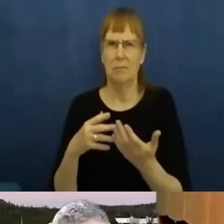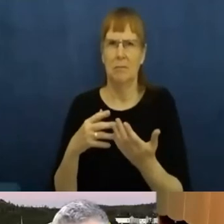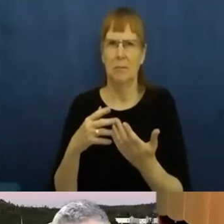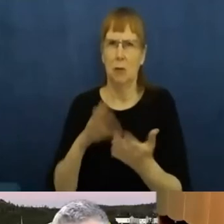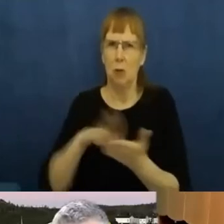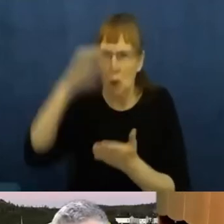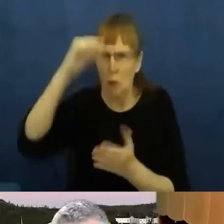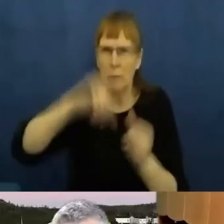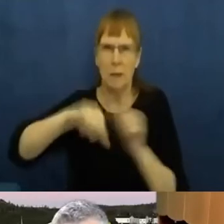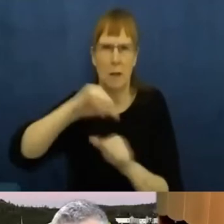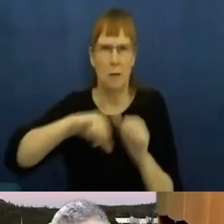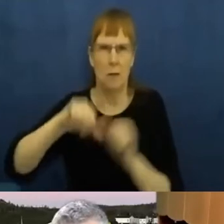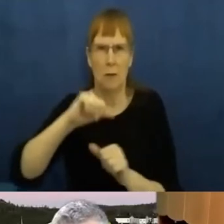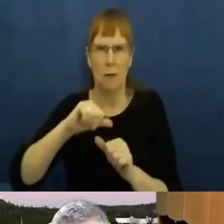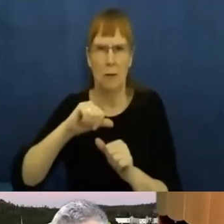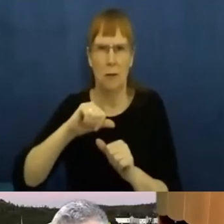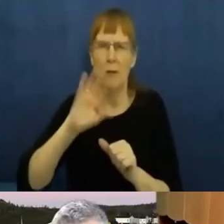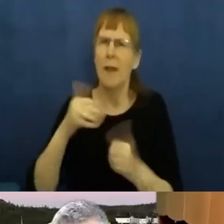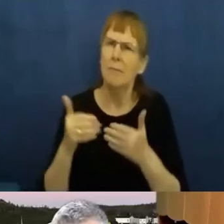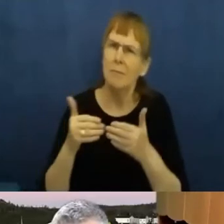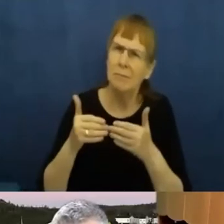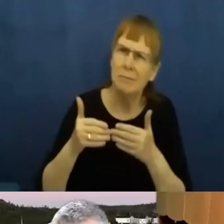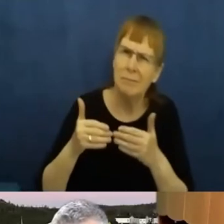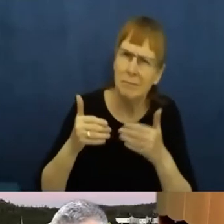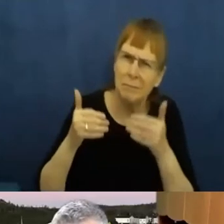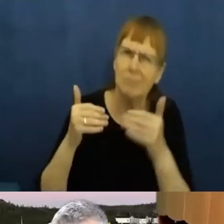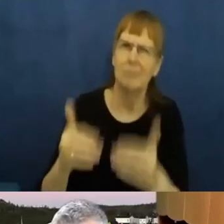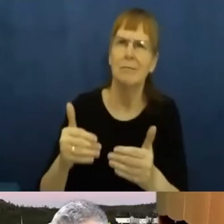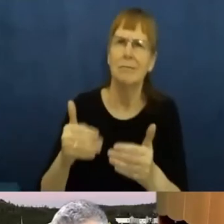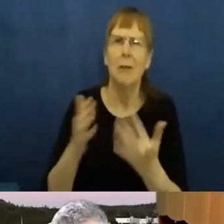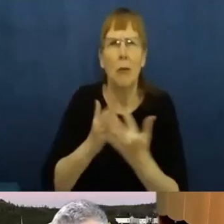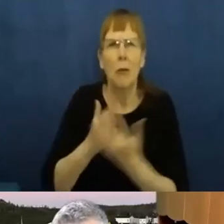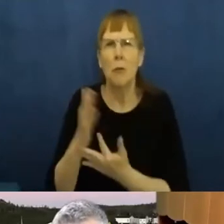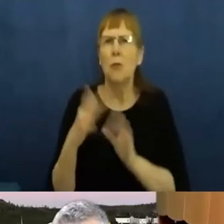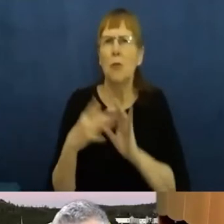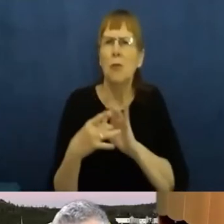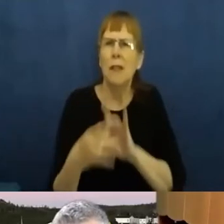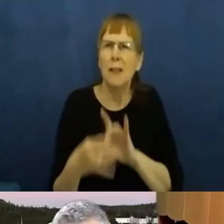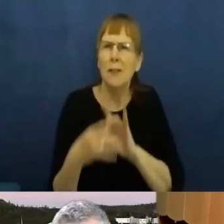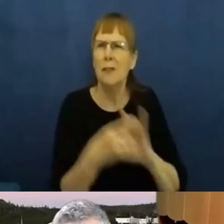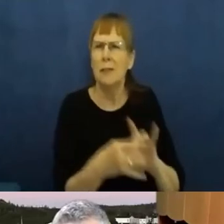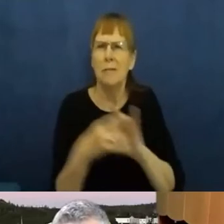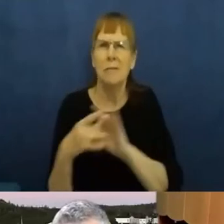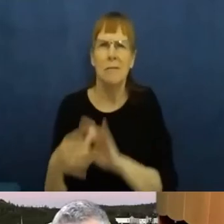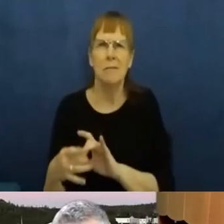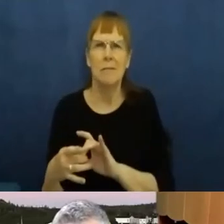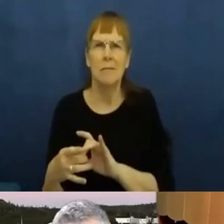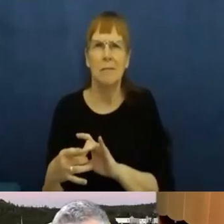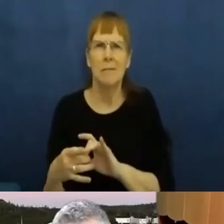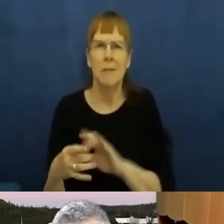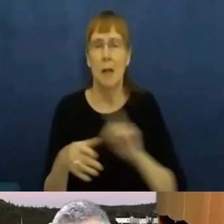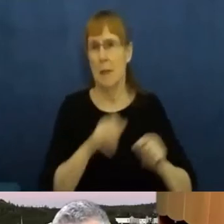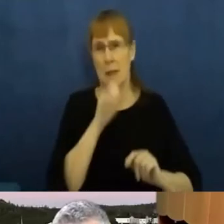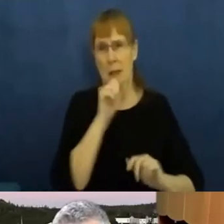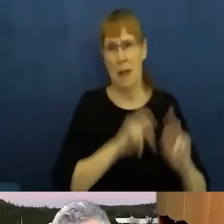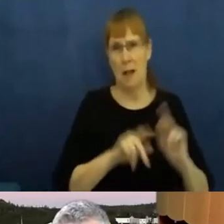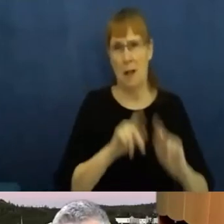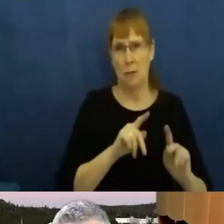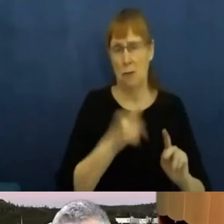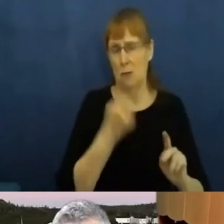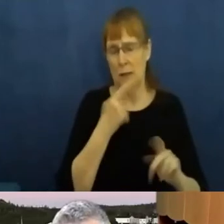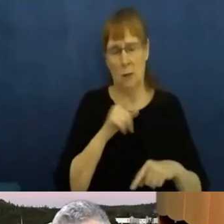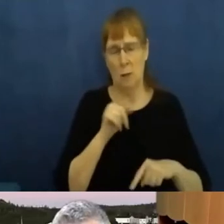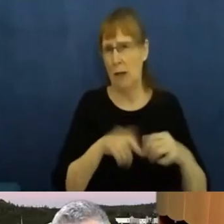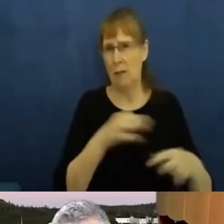government is through relationships. And there's no, you know, the elders have said that there's no substitute for face to face.